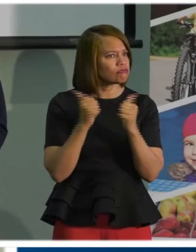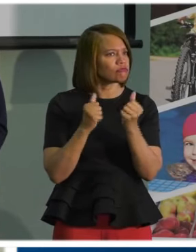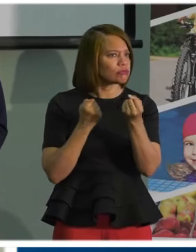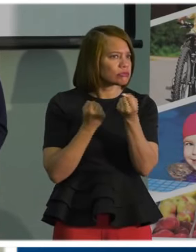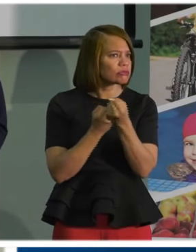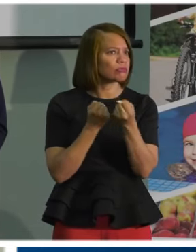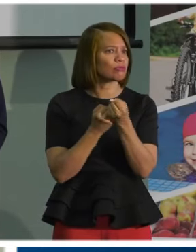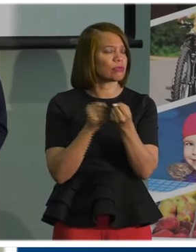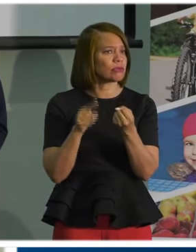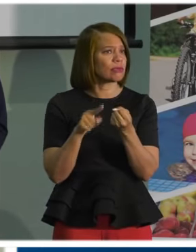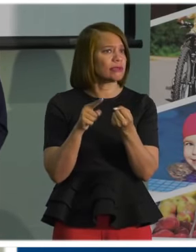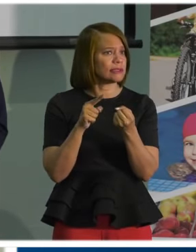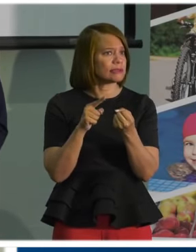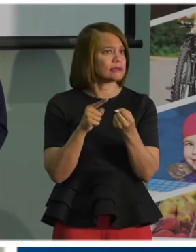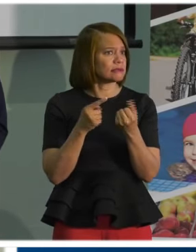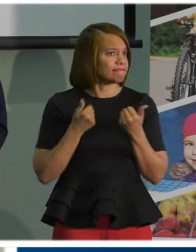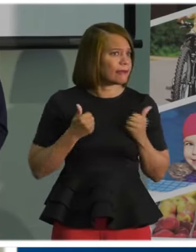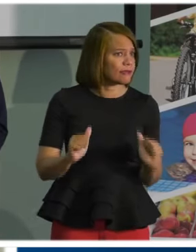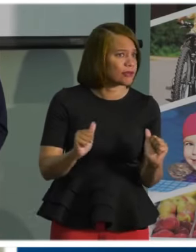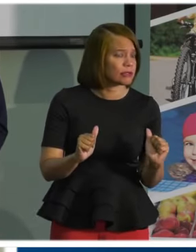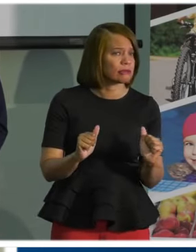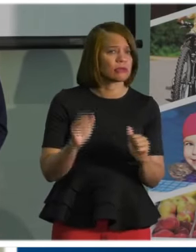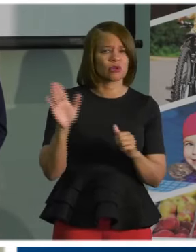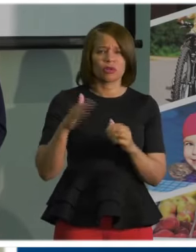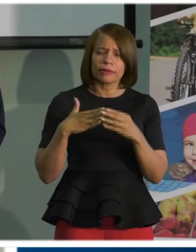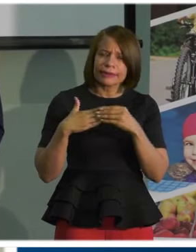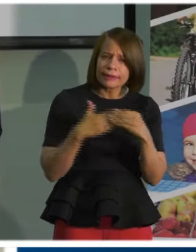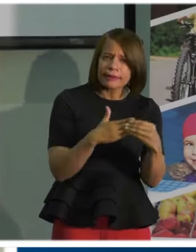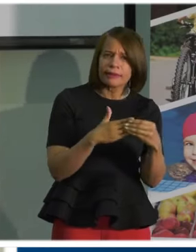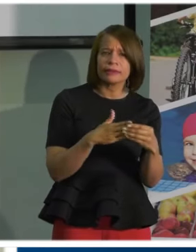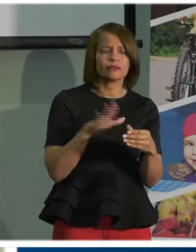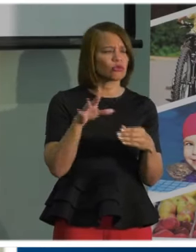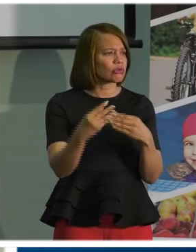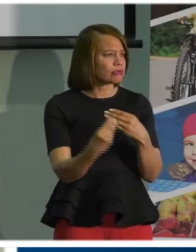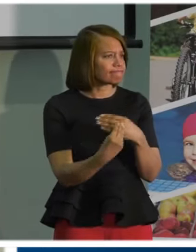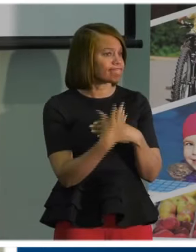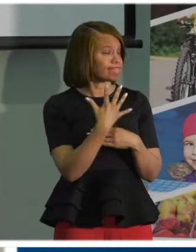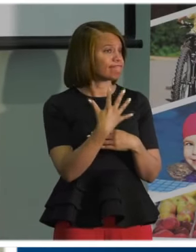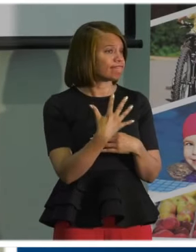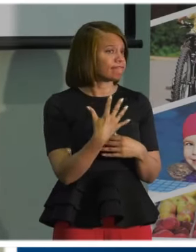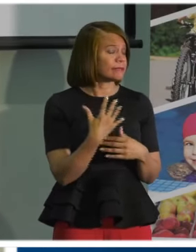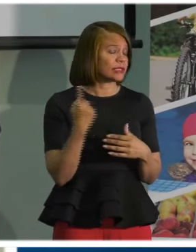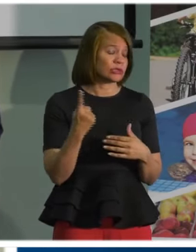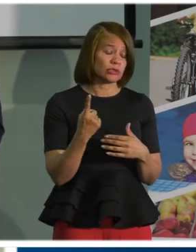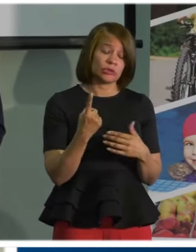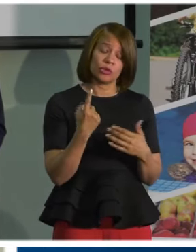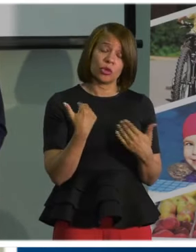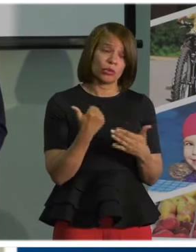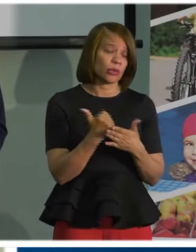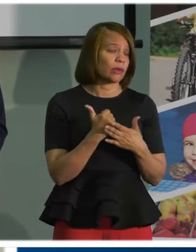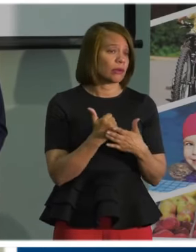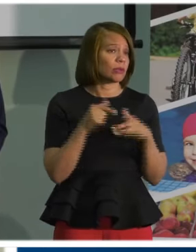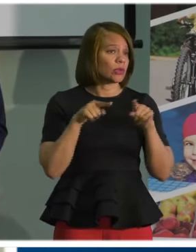guidance, and advice during this global pandemic as a mayor,